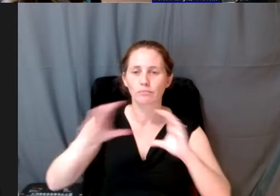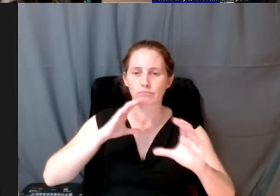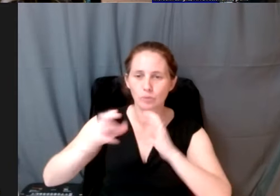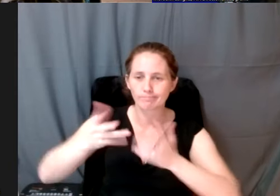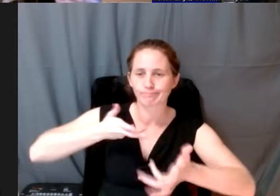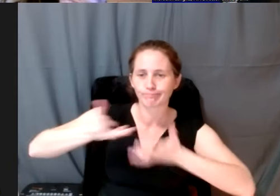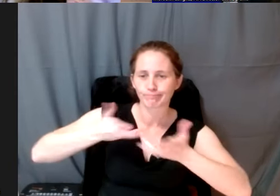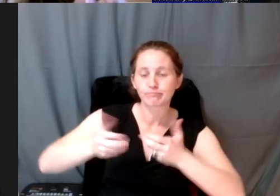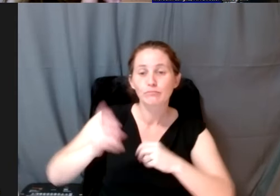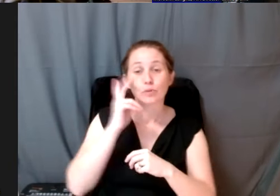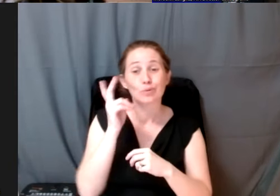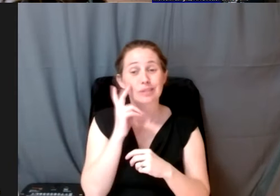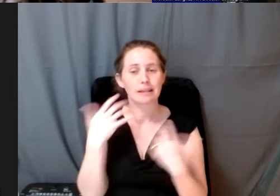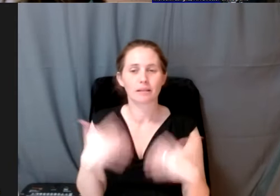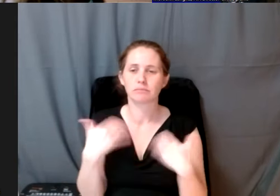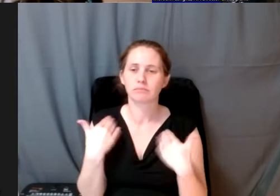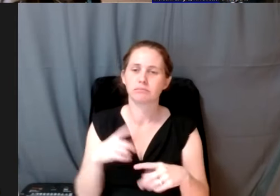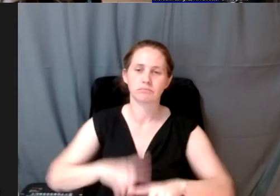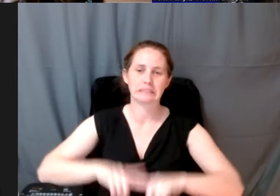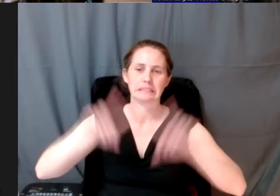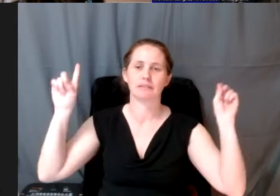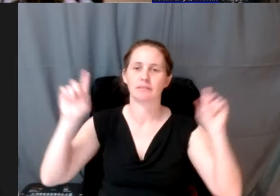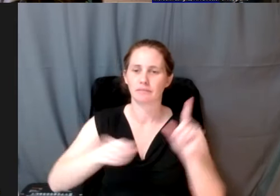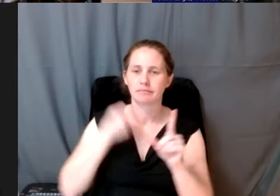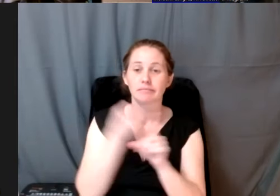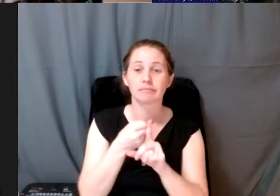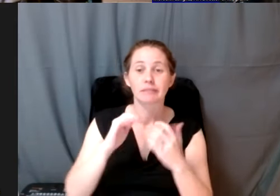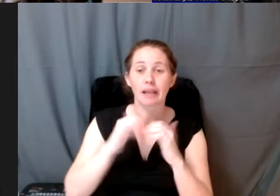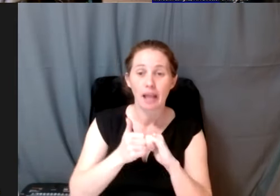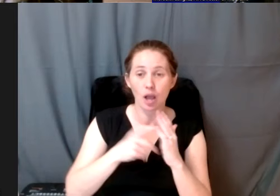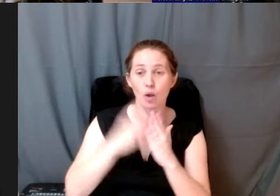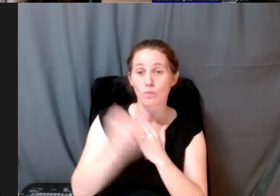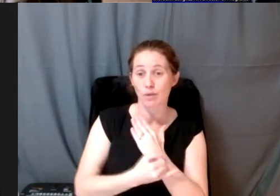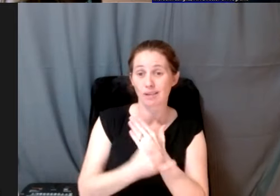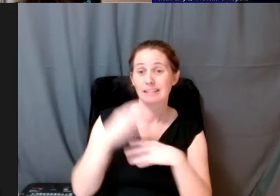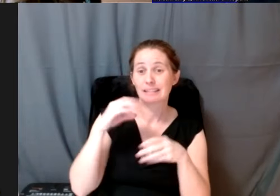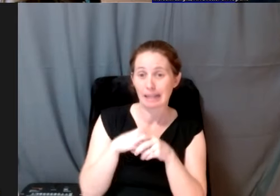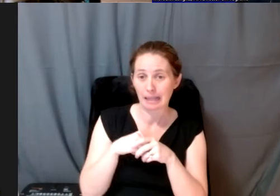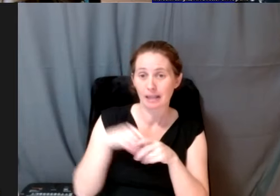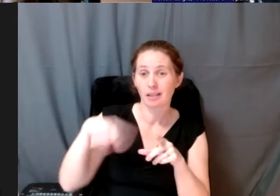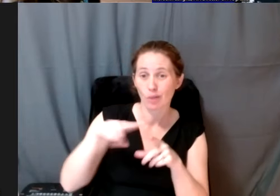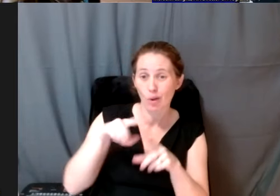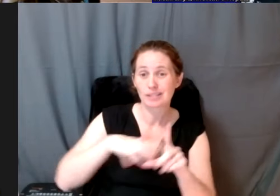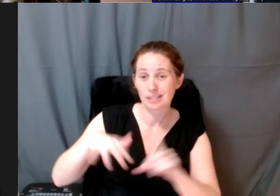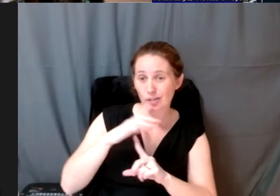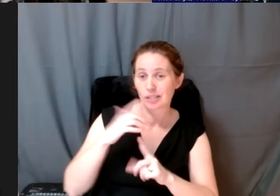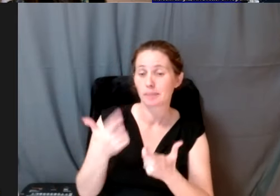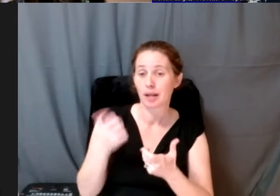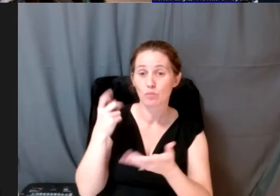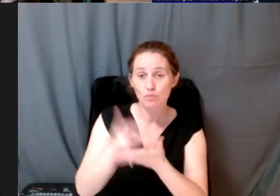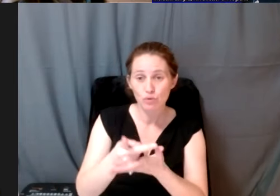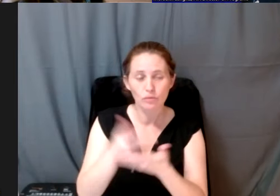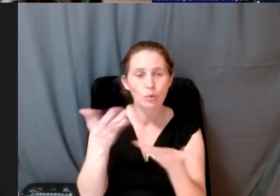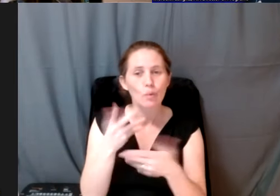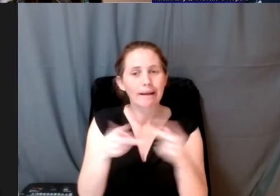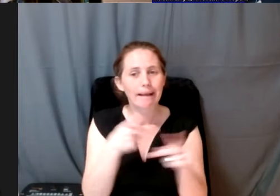We see that that makes a fundamental difference in how projects within people's ancestral territories get greenlit. What